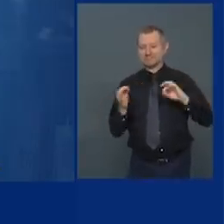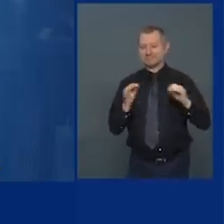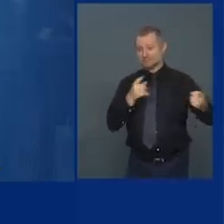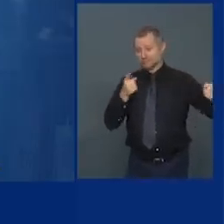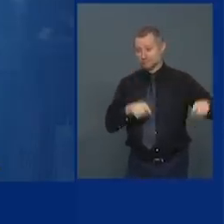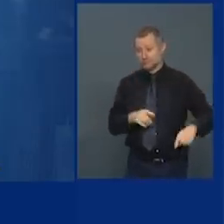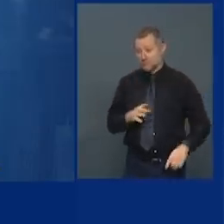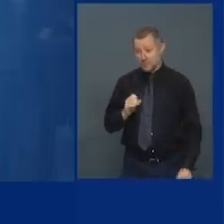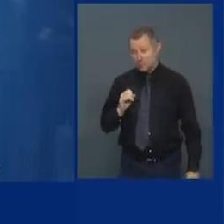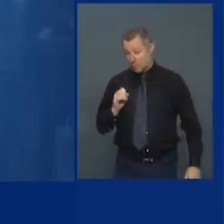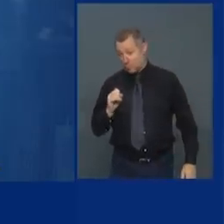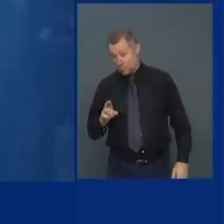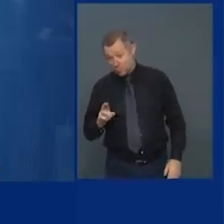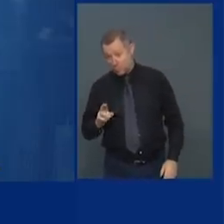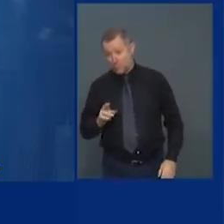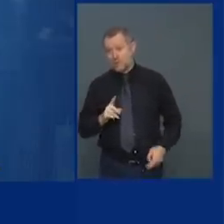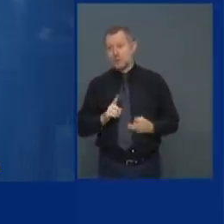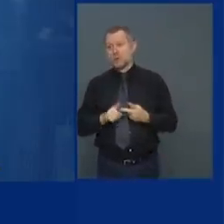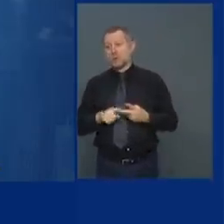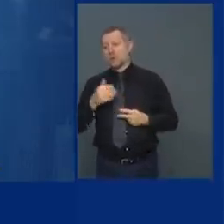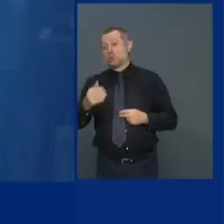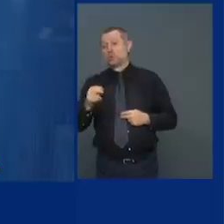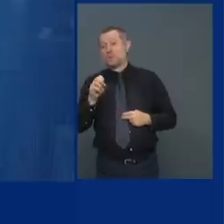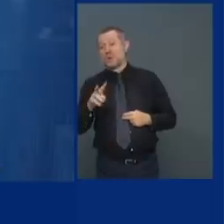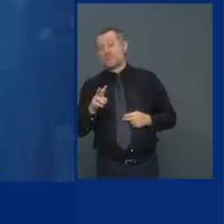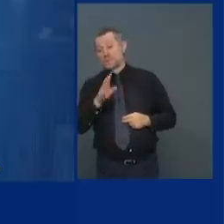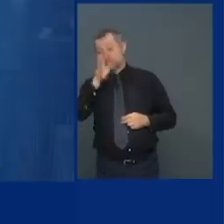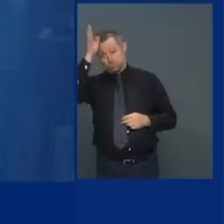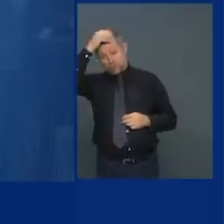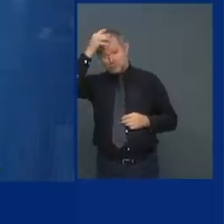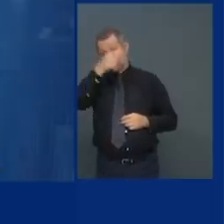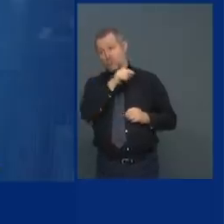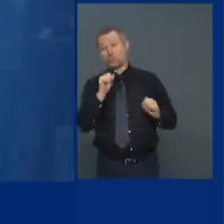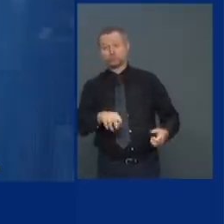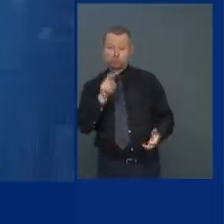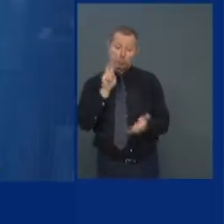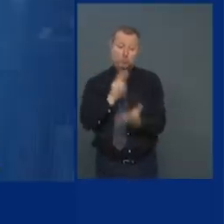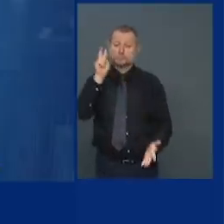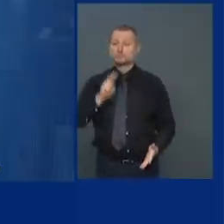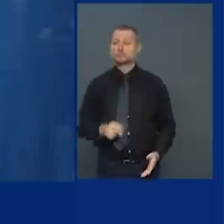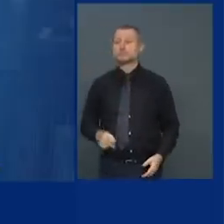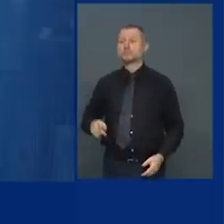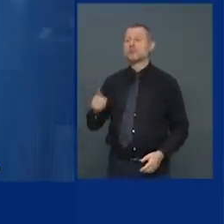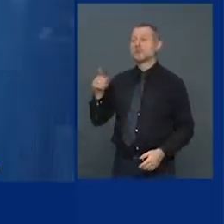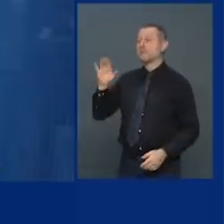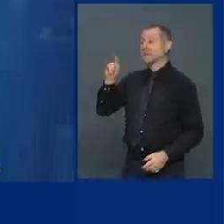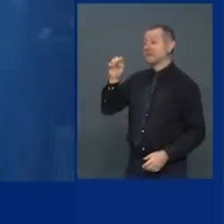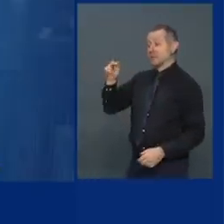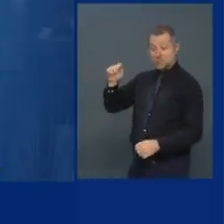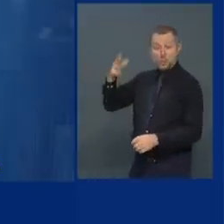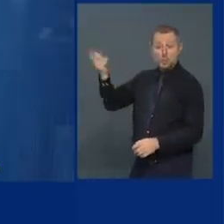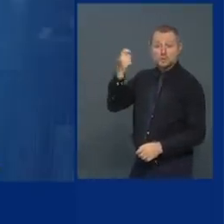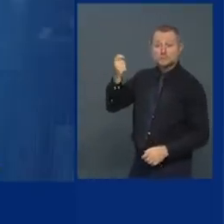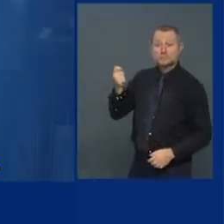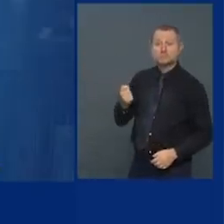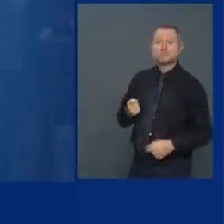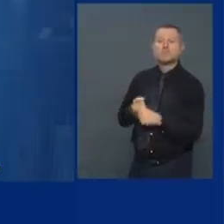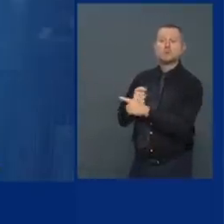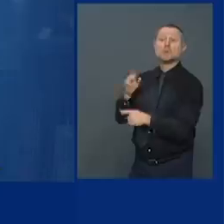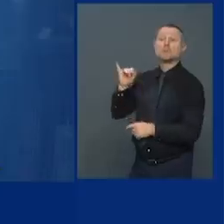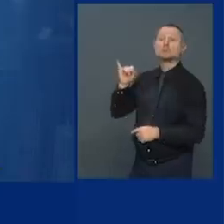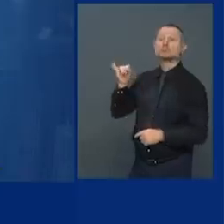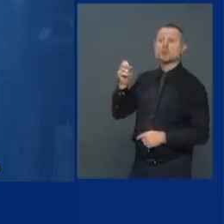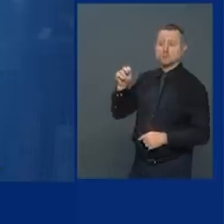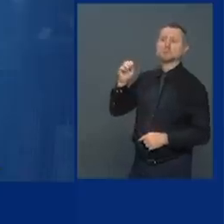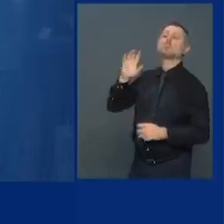or in November Donald Trump could lose Joe Biden could win Joe Biden will do